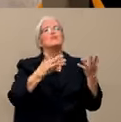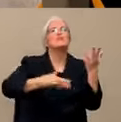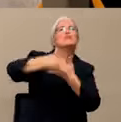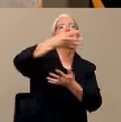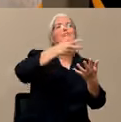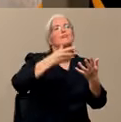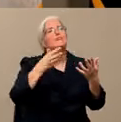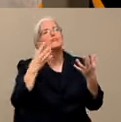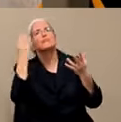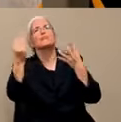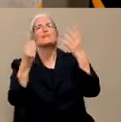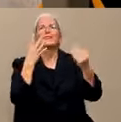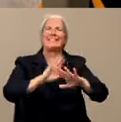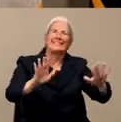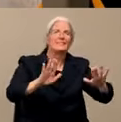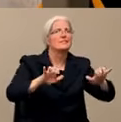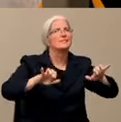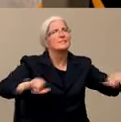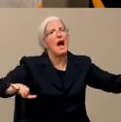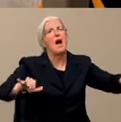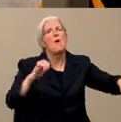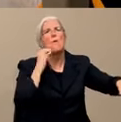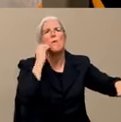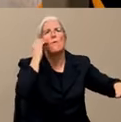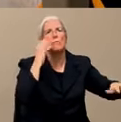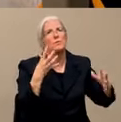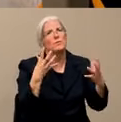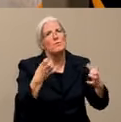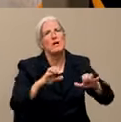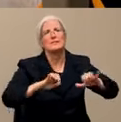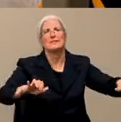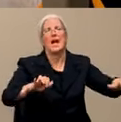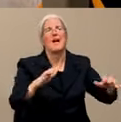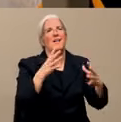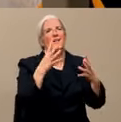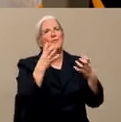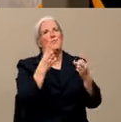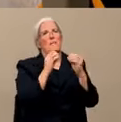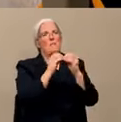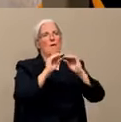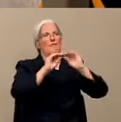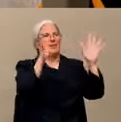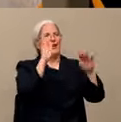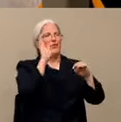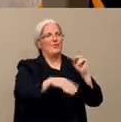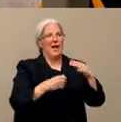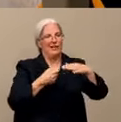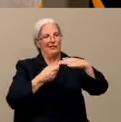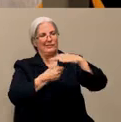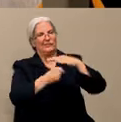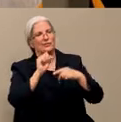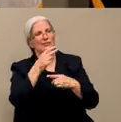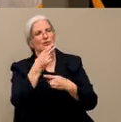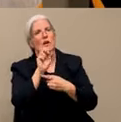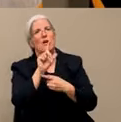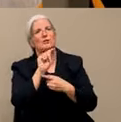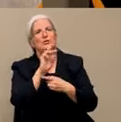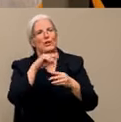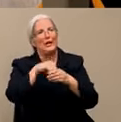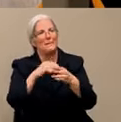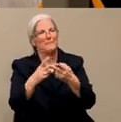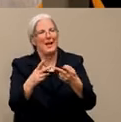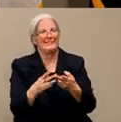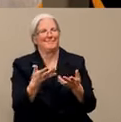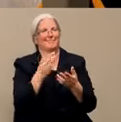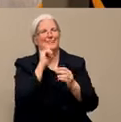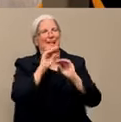Just, I think, stay home is just a clearer message than shelter in place. I think that could get confusing. Great. And for our viewers who are watching